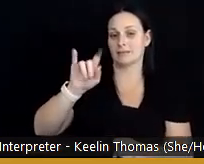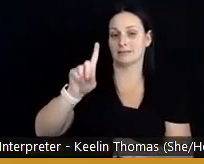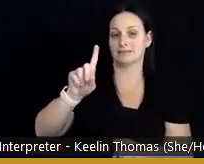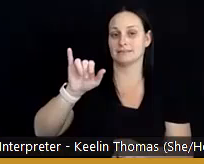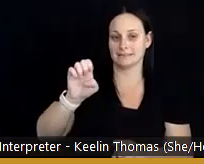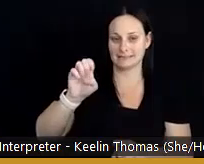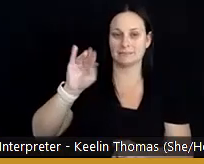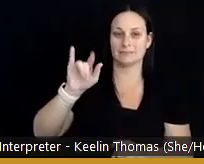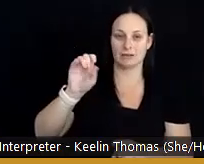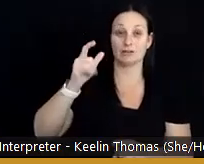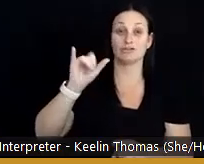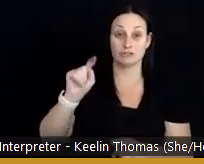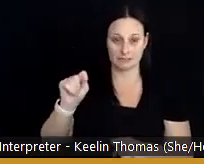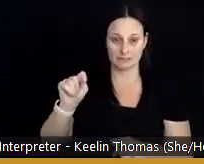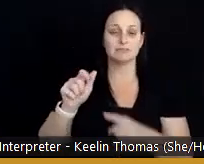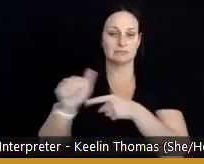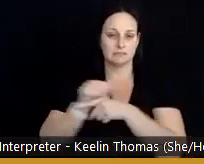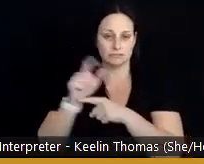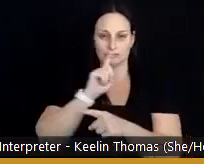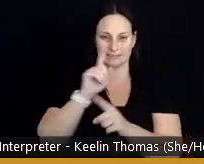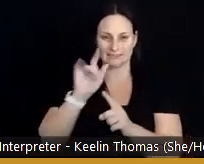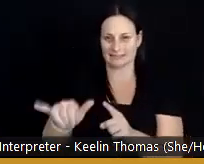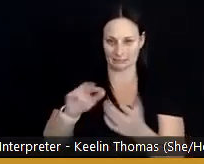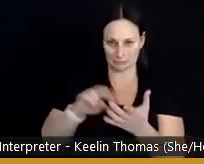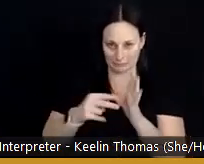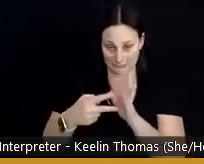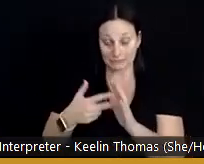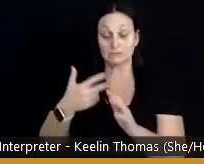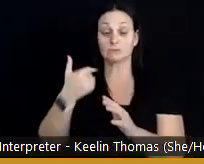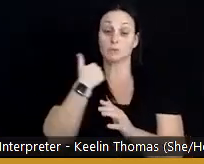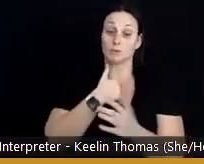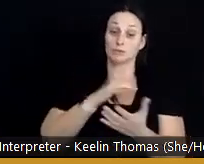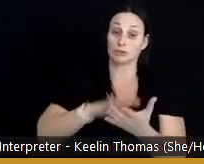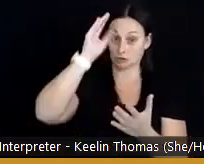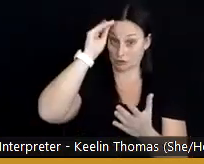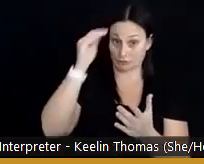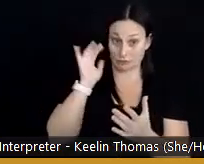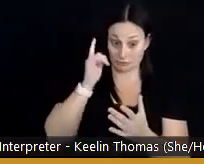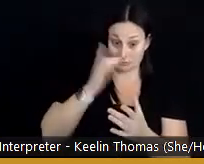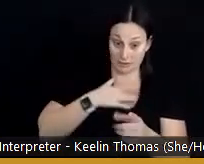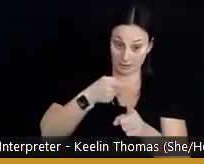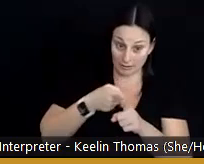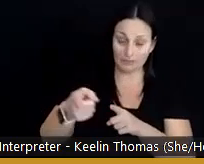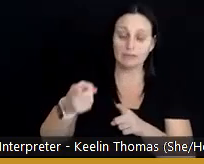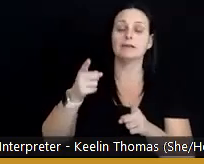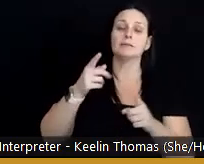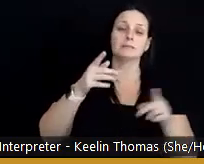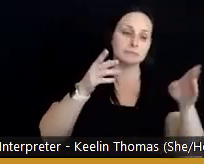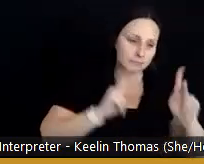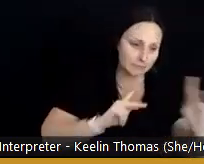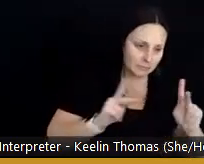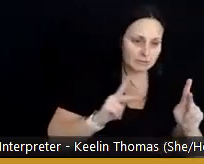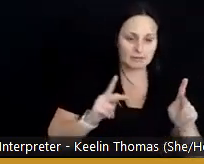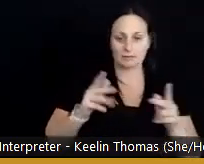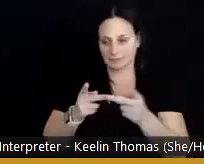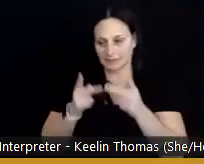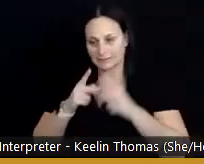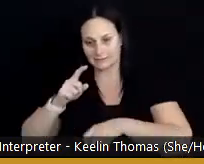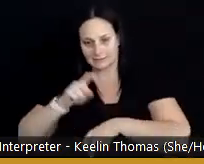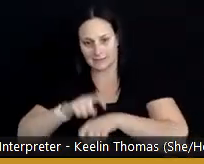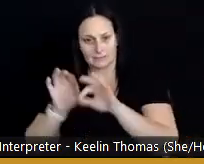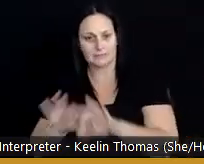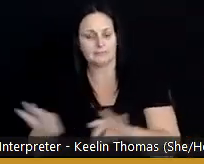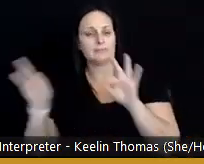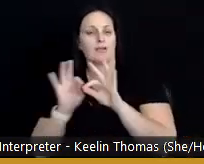basic science of public health, and in epidemiology, we learn that persons, places, and time matter as we think